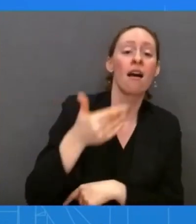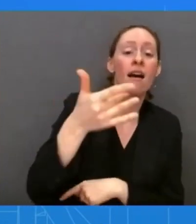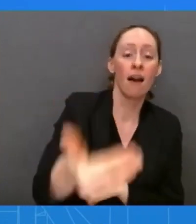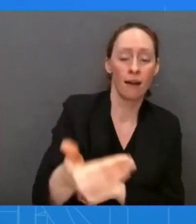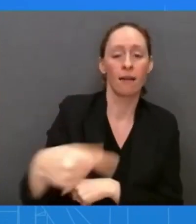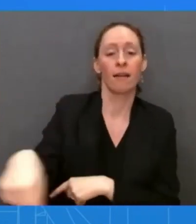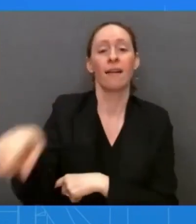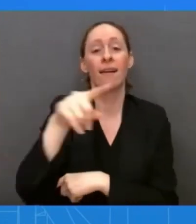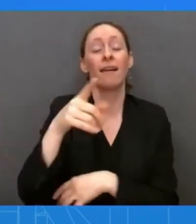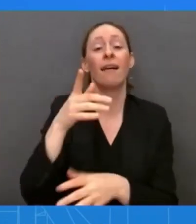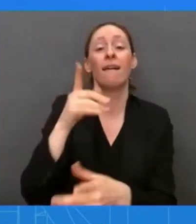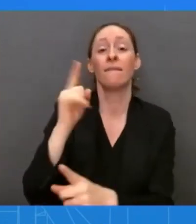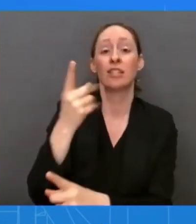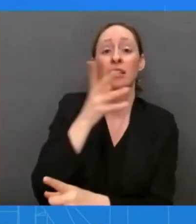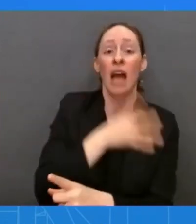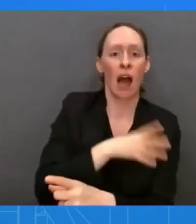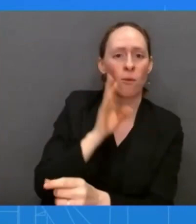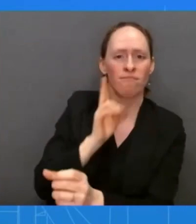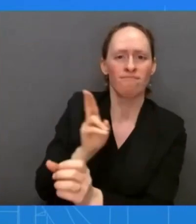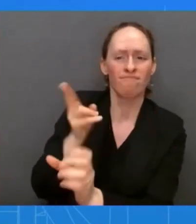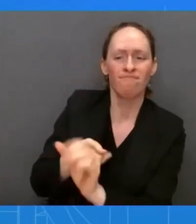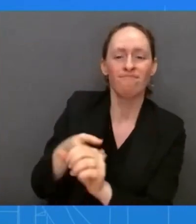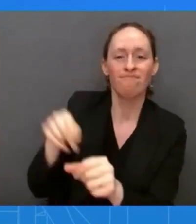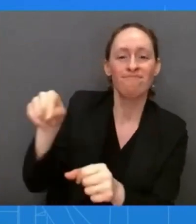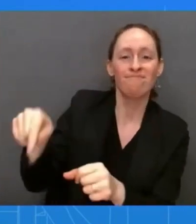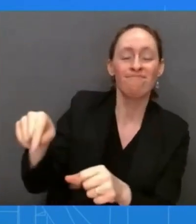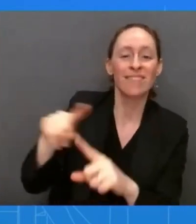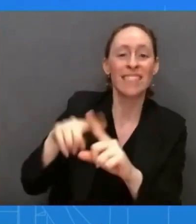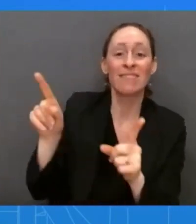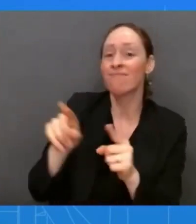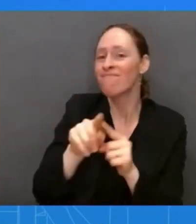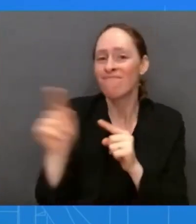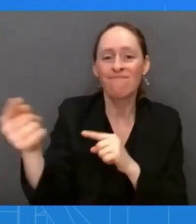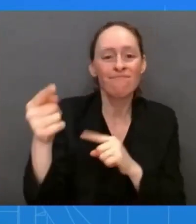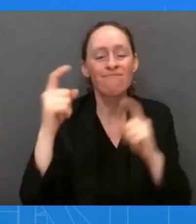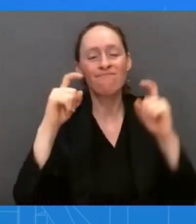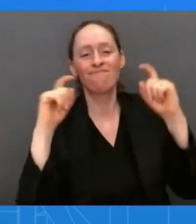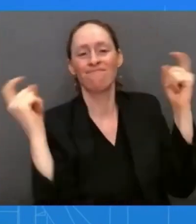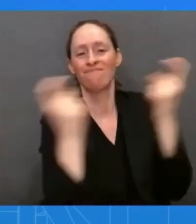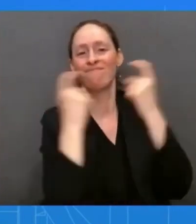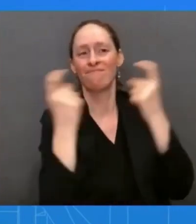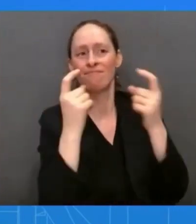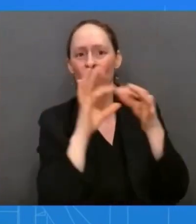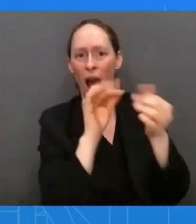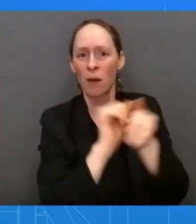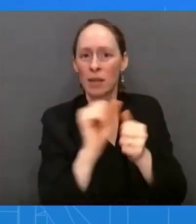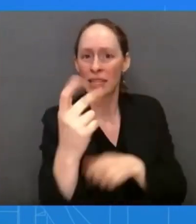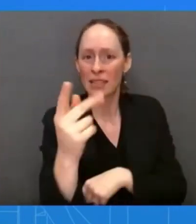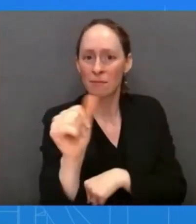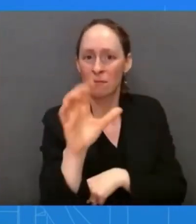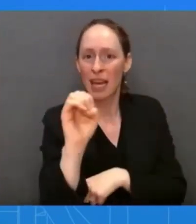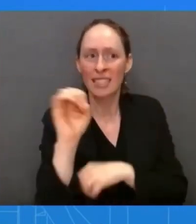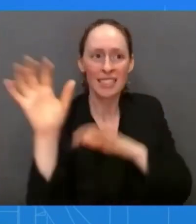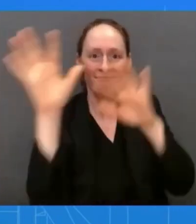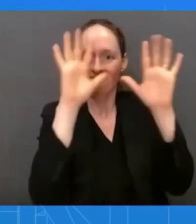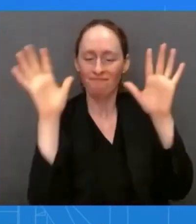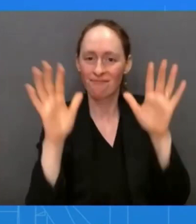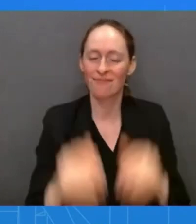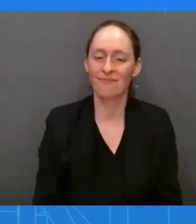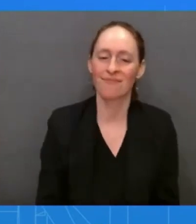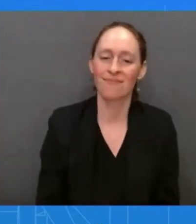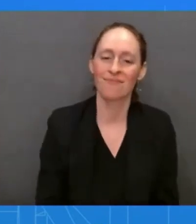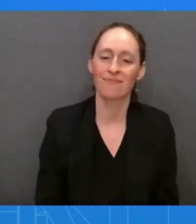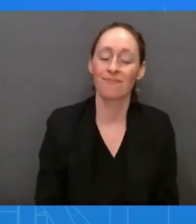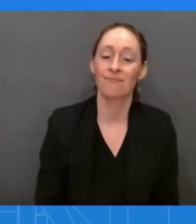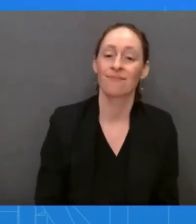continue to build on her friendship with Mrs. Sophie Trudeau and participate in a spousal program that's focused on our shared cultural connections and,